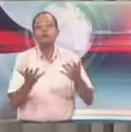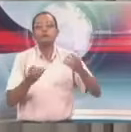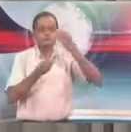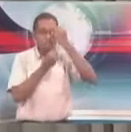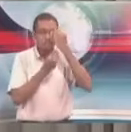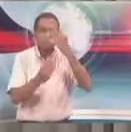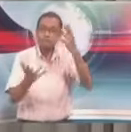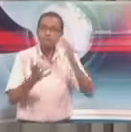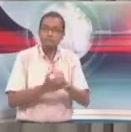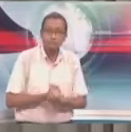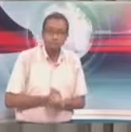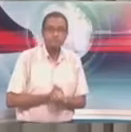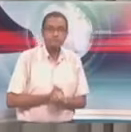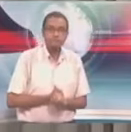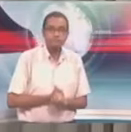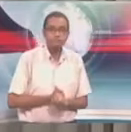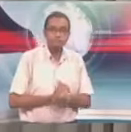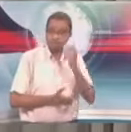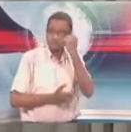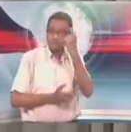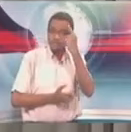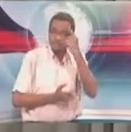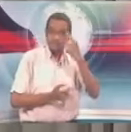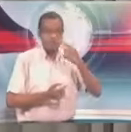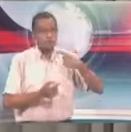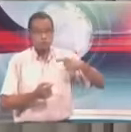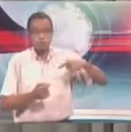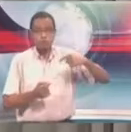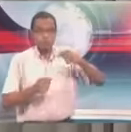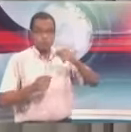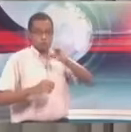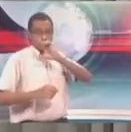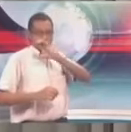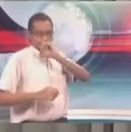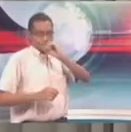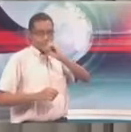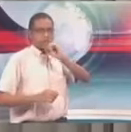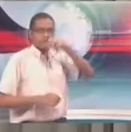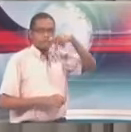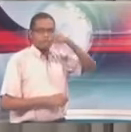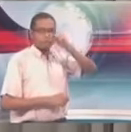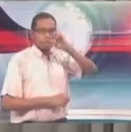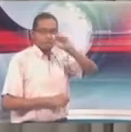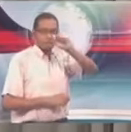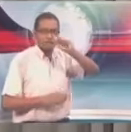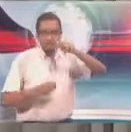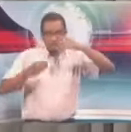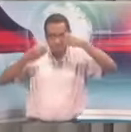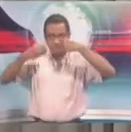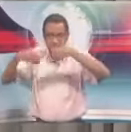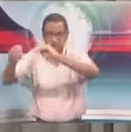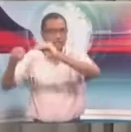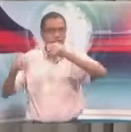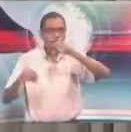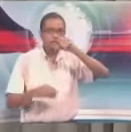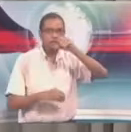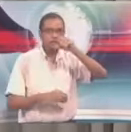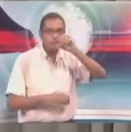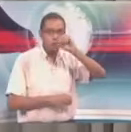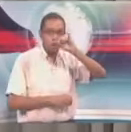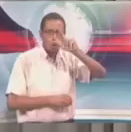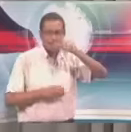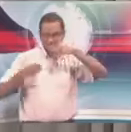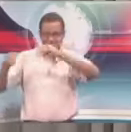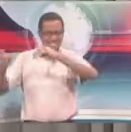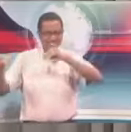is covered. The sale of fuel by Paria contained a condition that it is not to go to any sanctioned